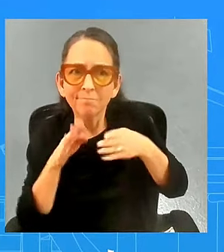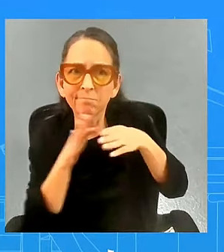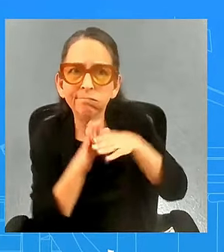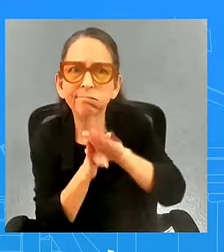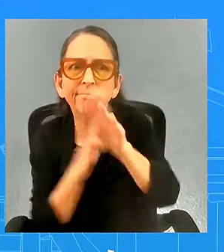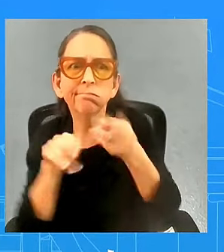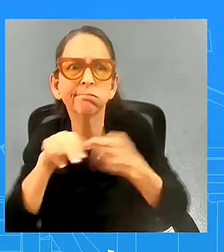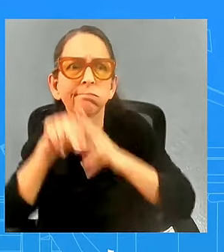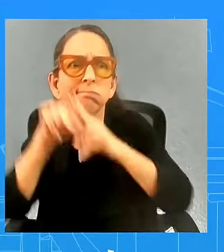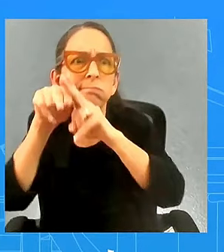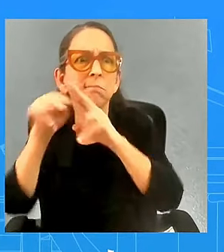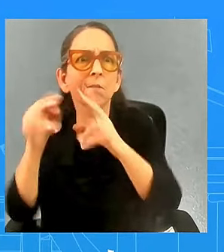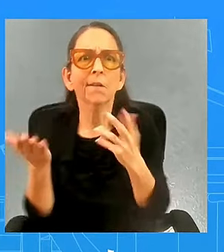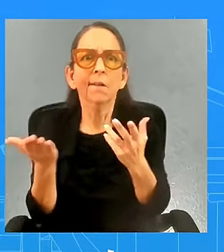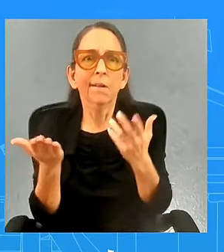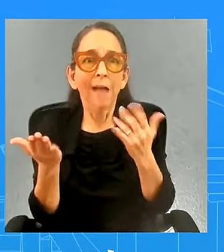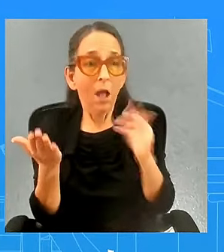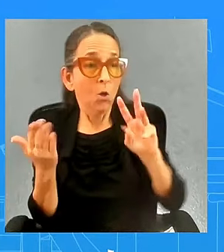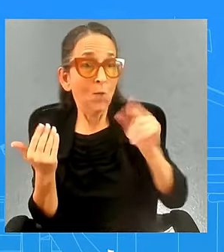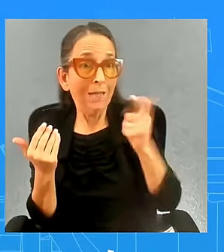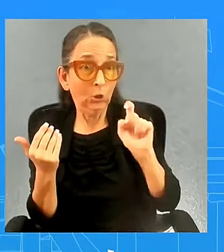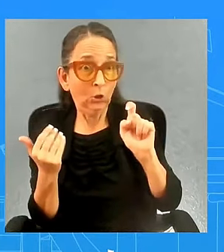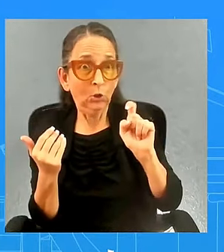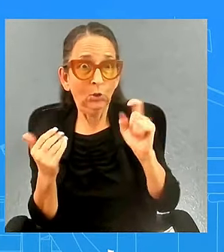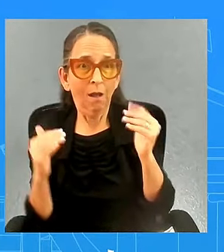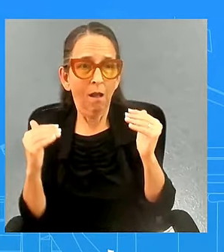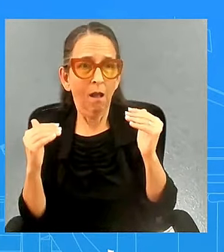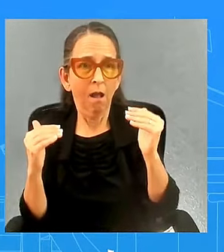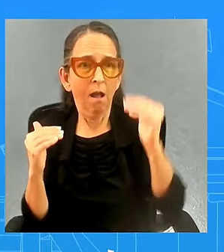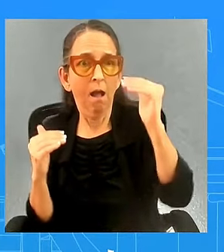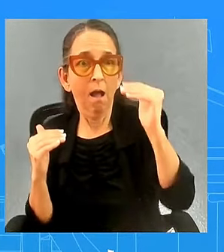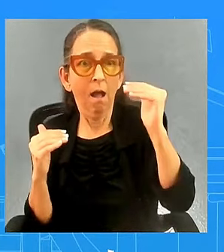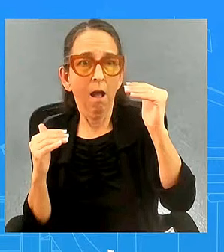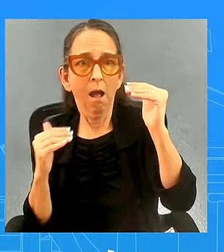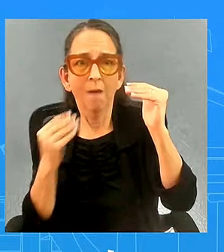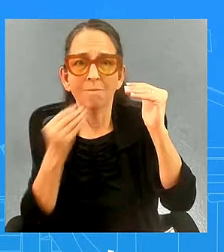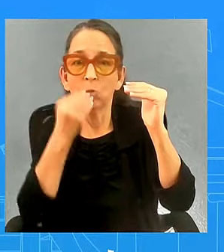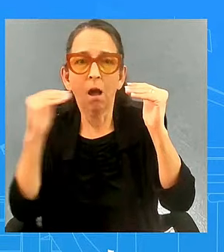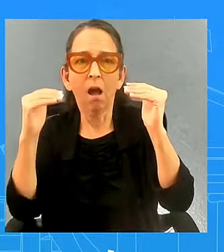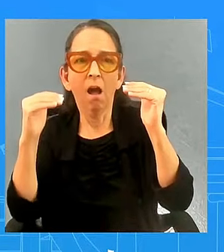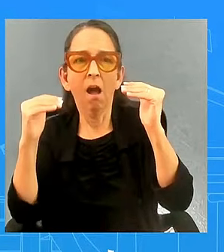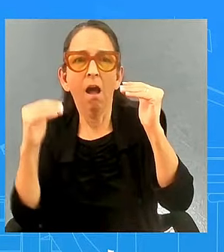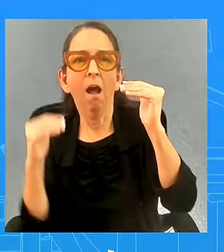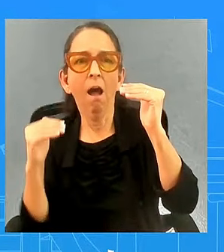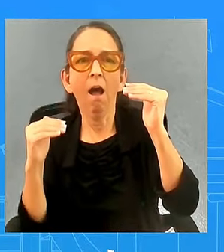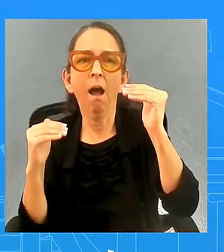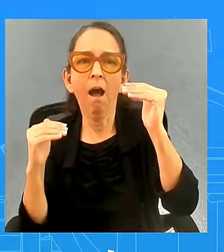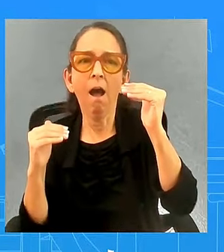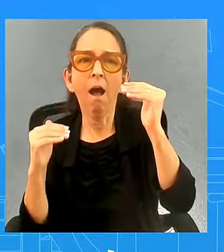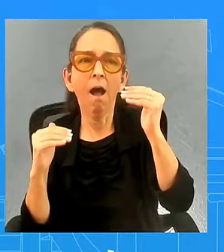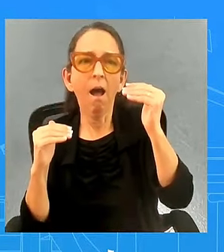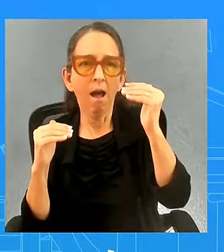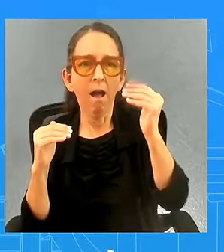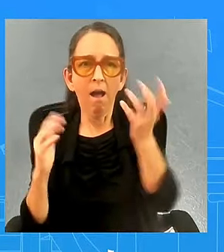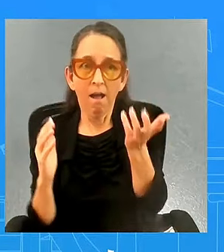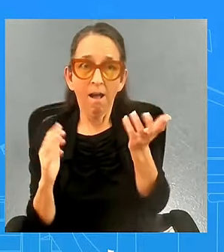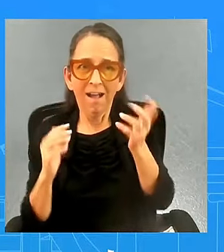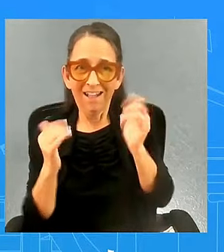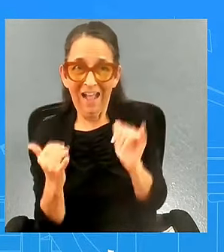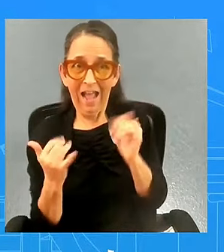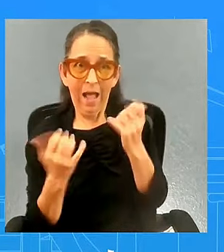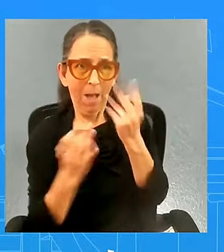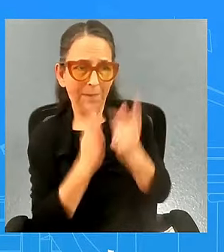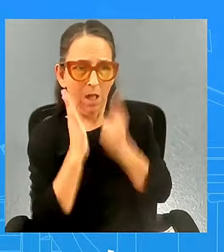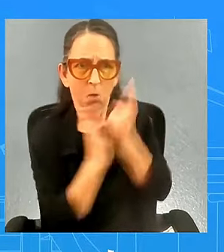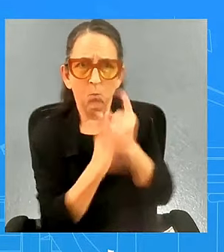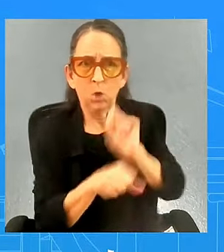than than than grocery prices so for for whatever hours of work it took you to buy a bag of groceries before the pandemic